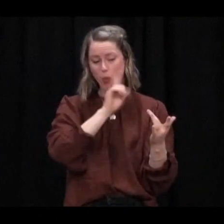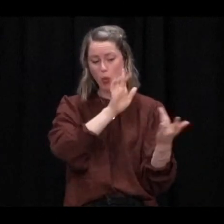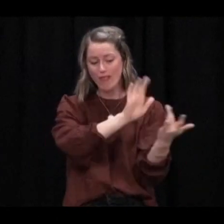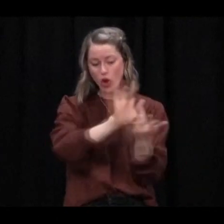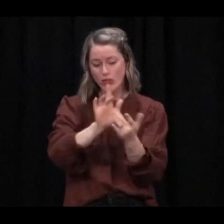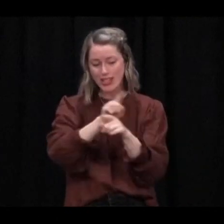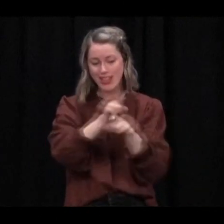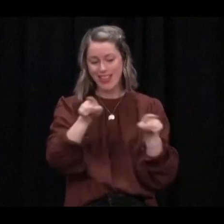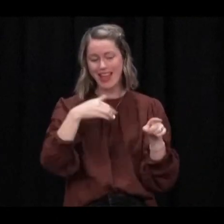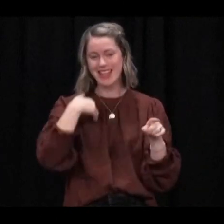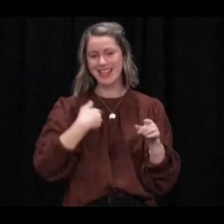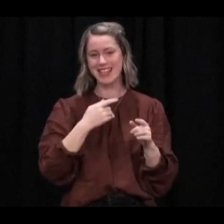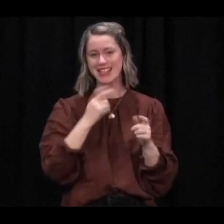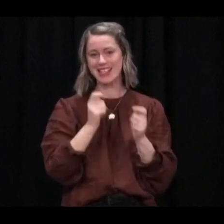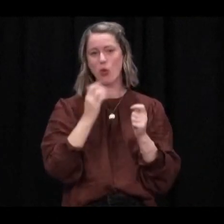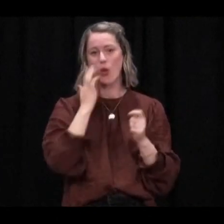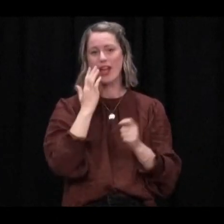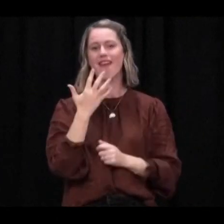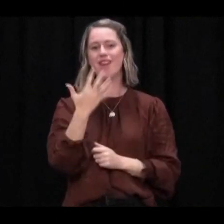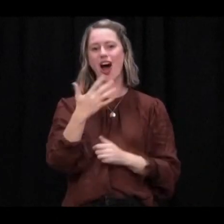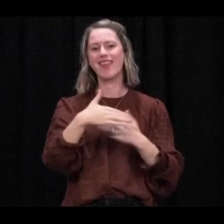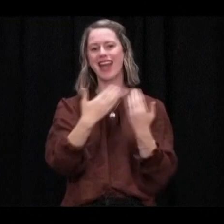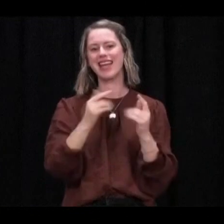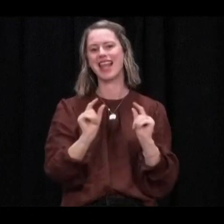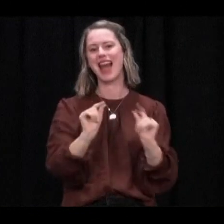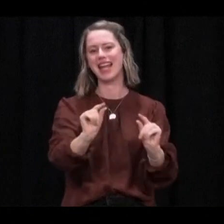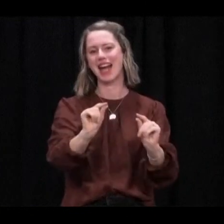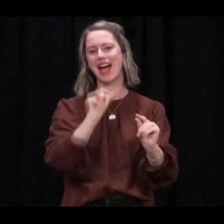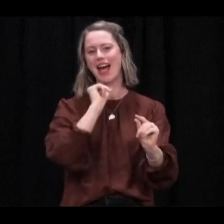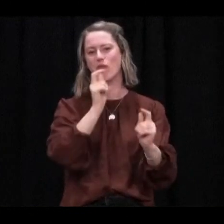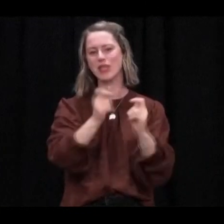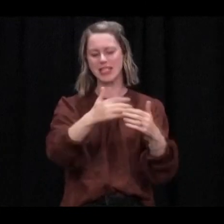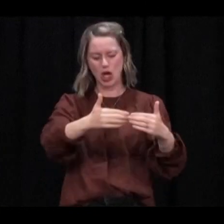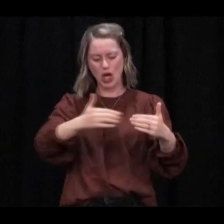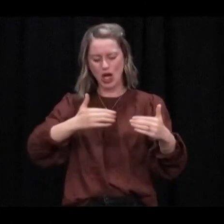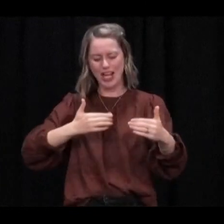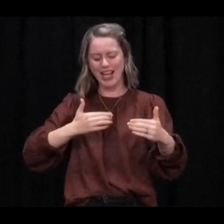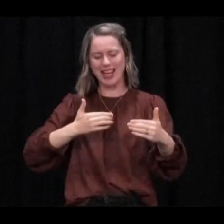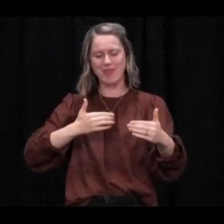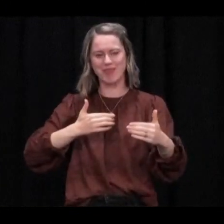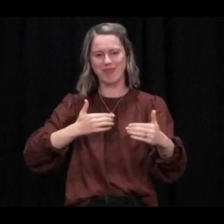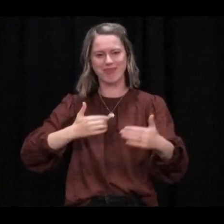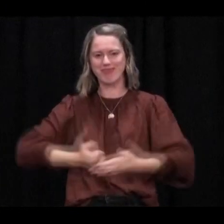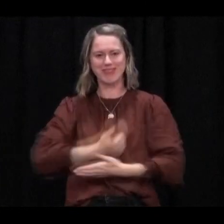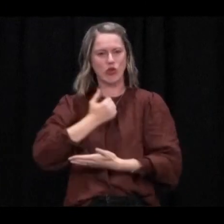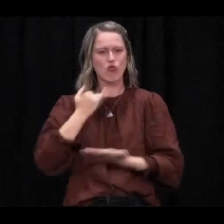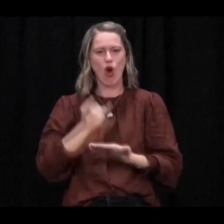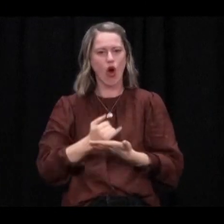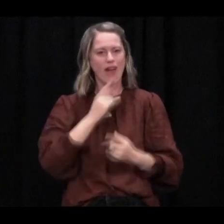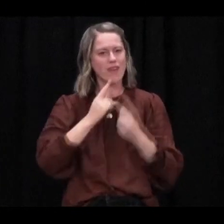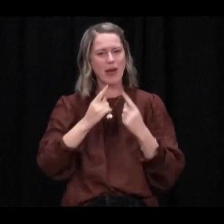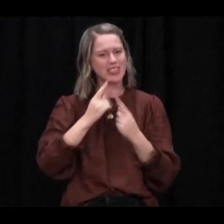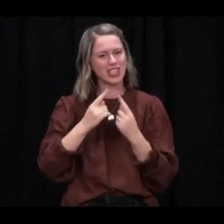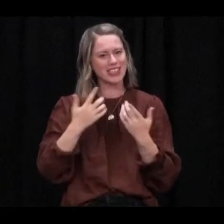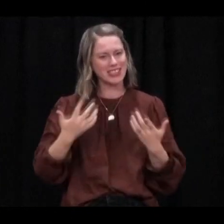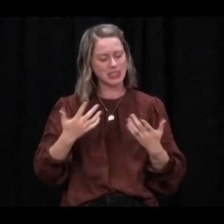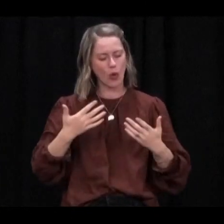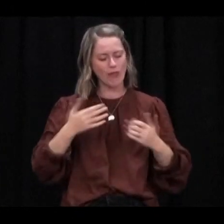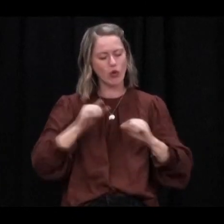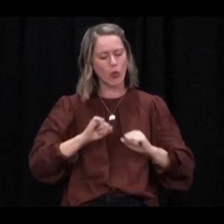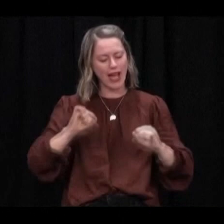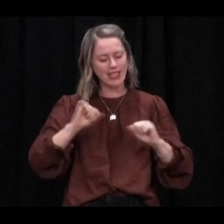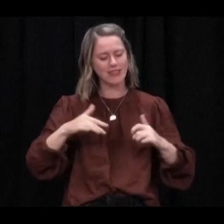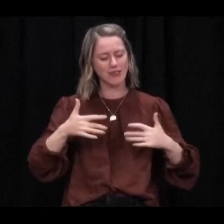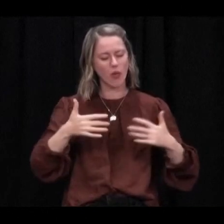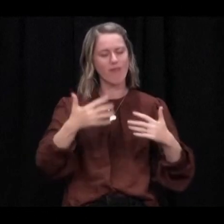infected person to ensure that we don't test people too early and therefore get the wrong result. That means we are still waiting